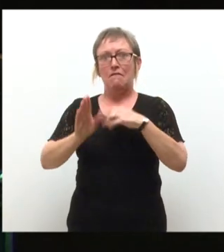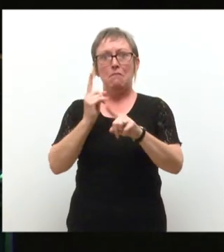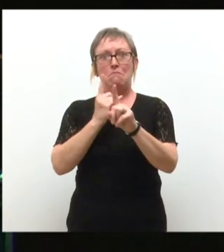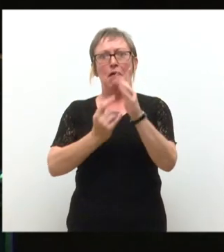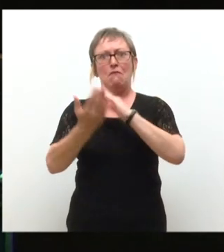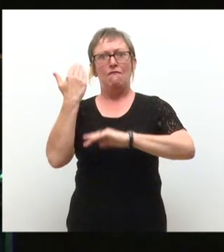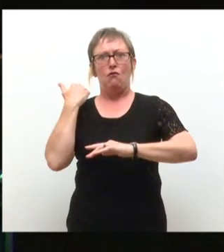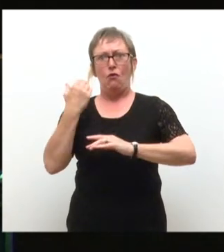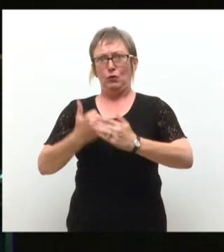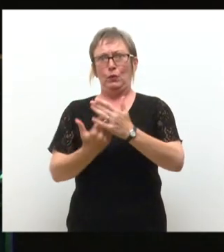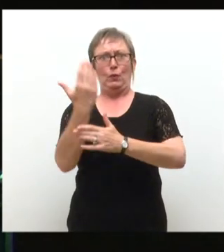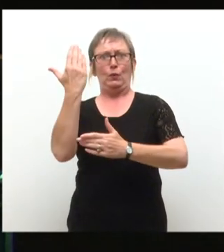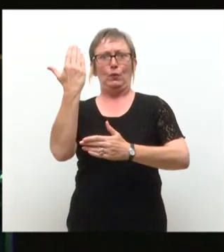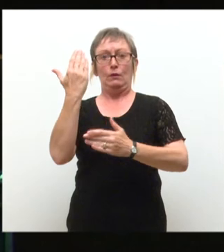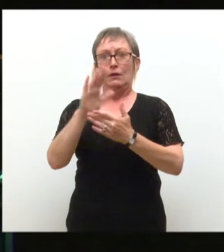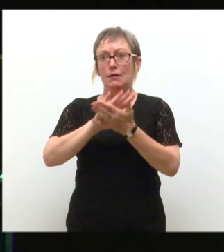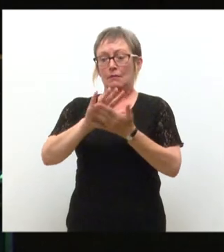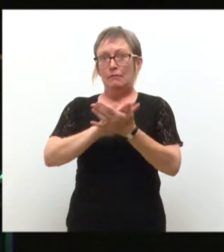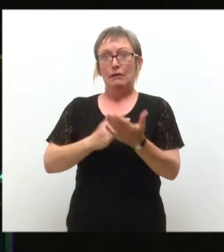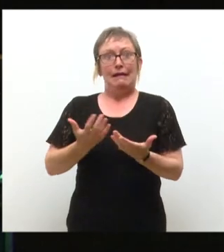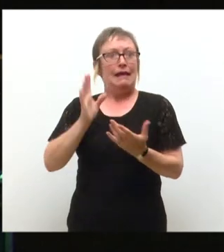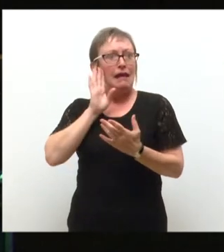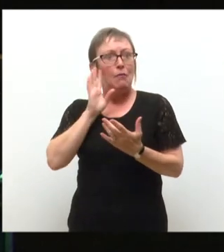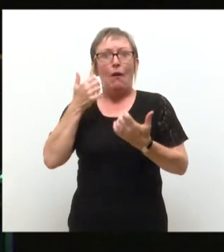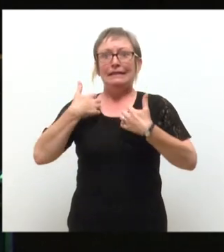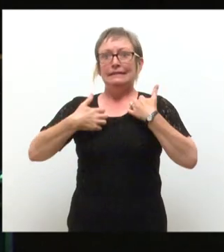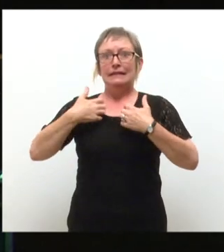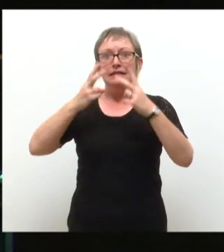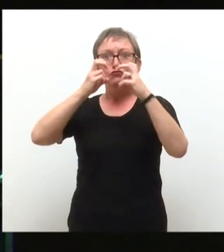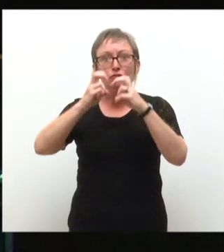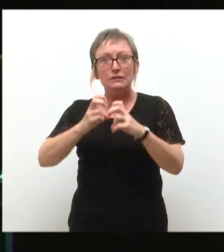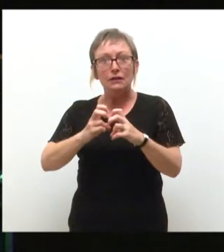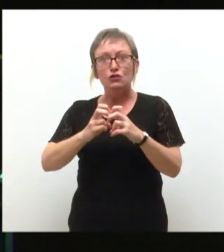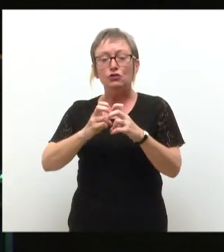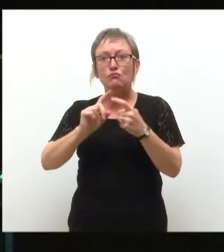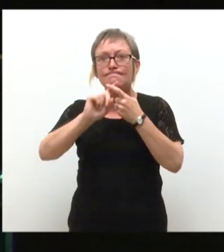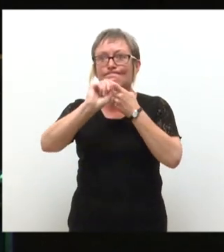And you hear about exciting research that hooks you.